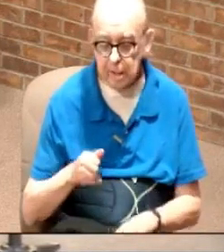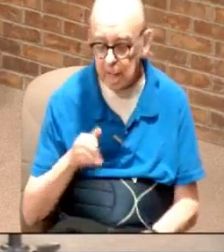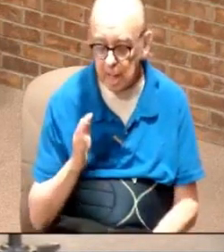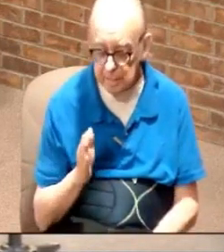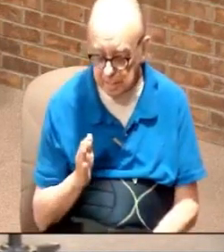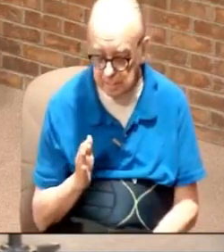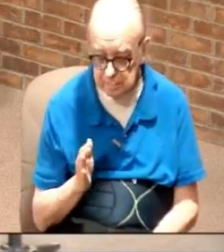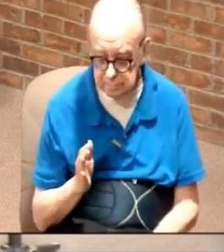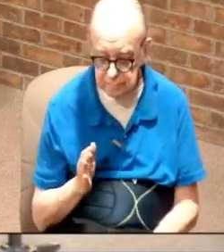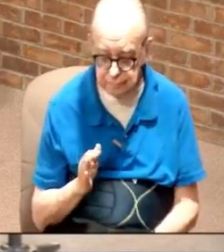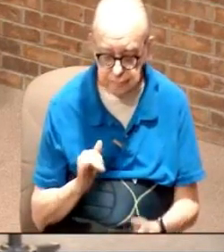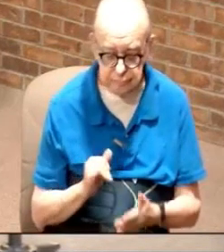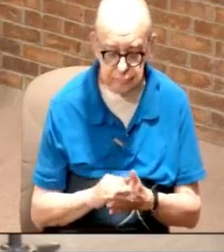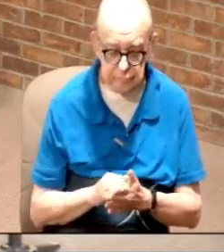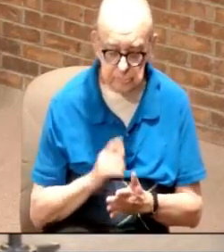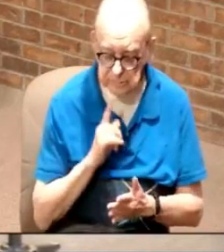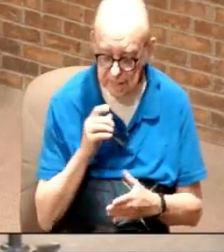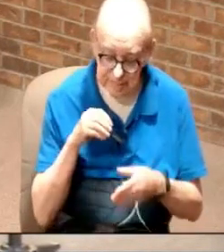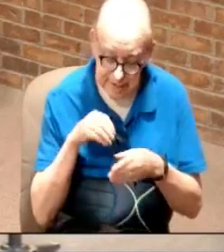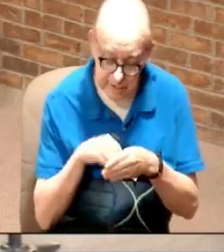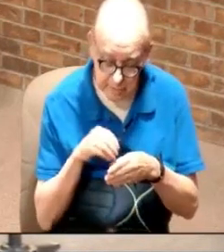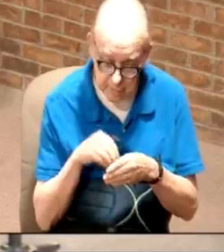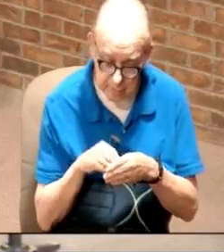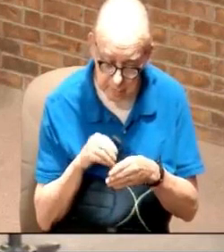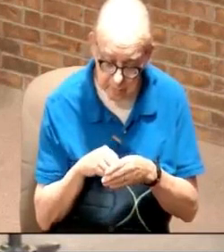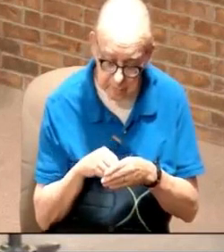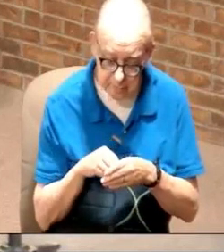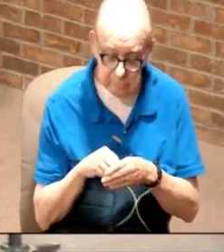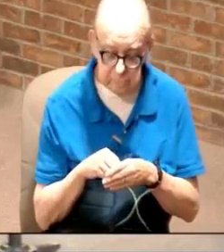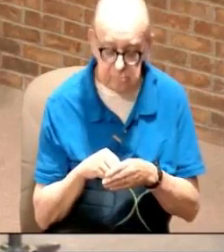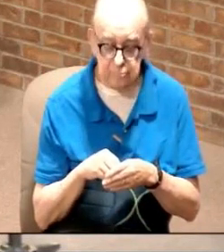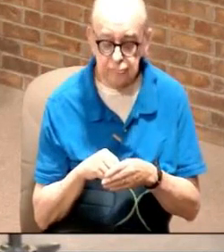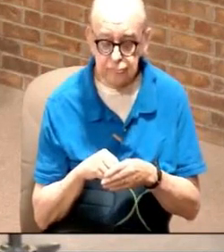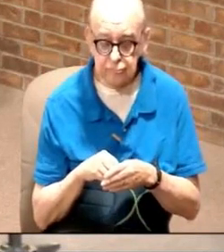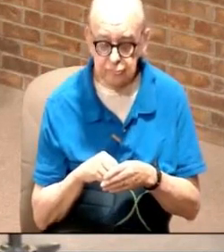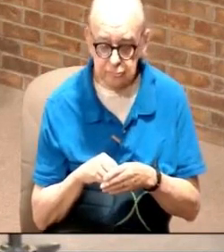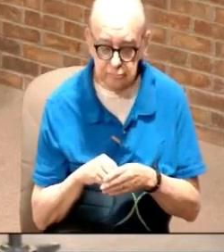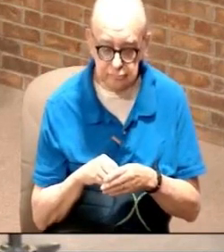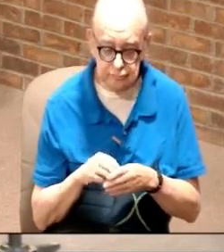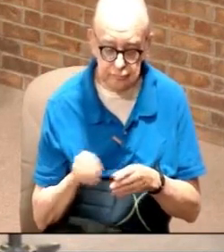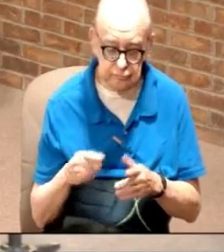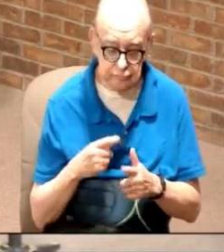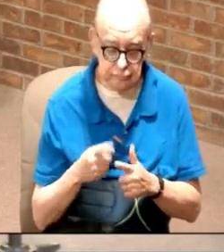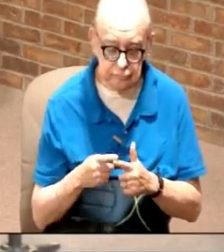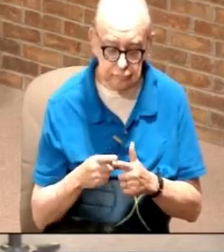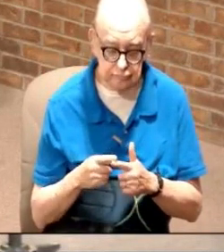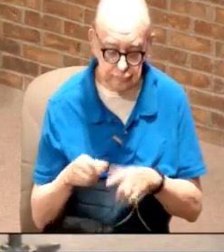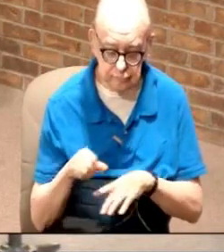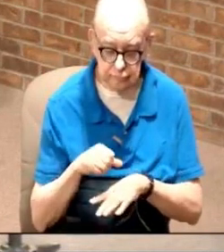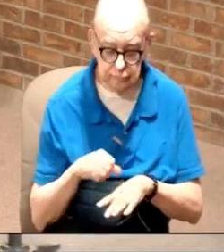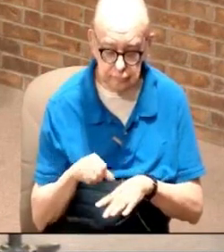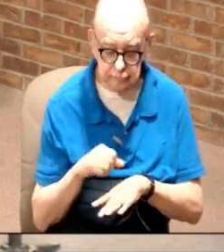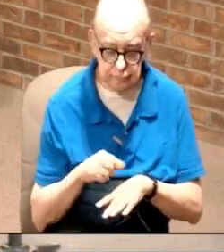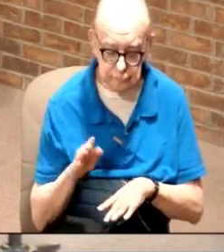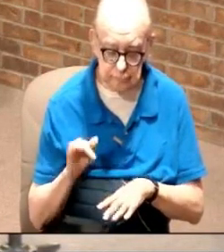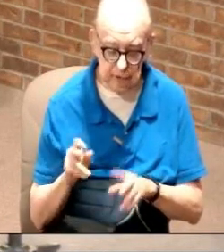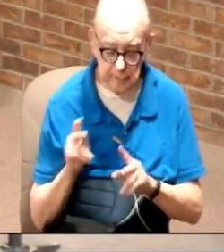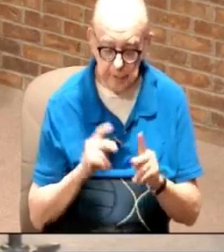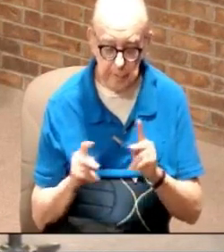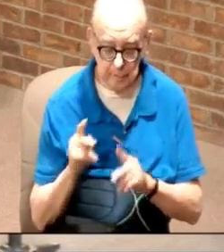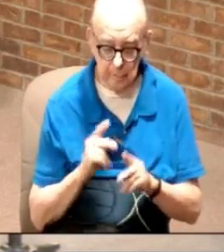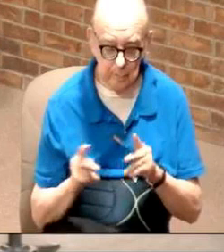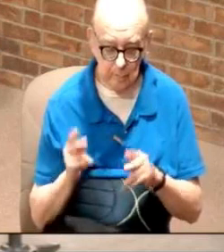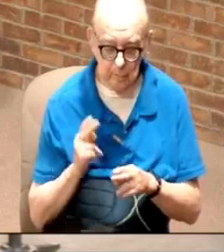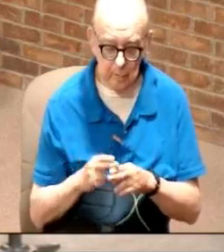okay, and that is internal. Okay? And then there's an anointed by people